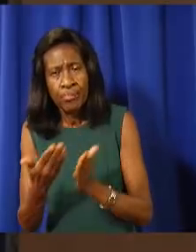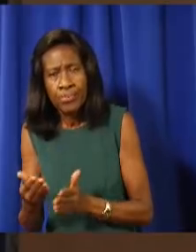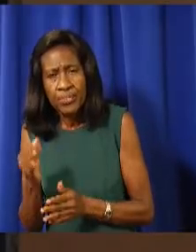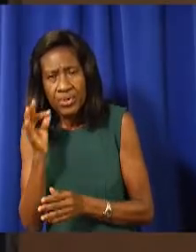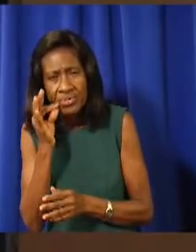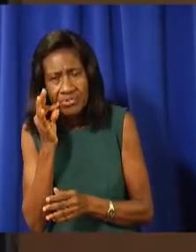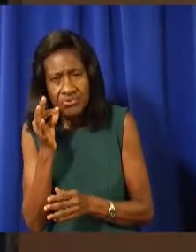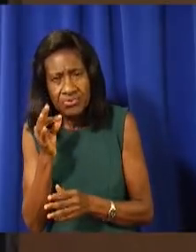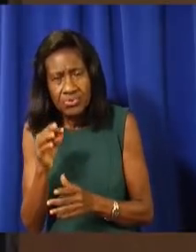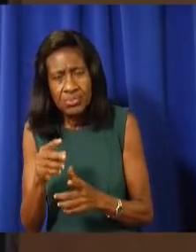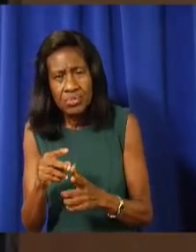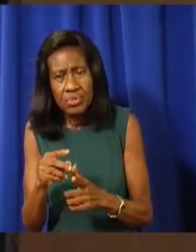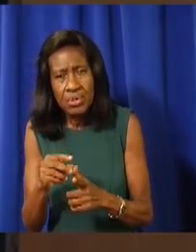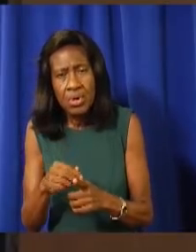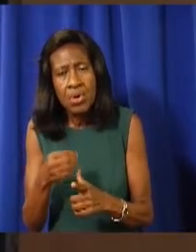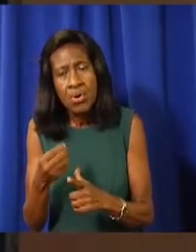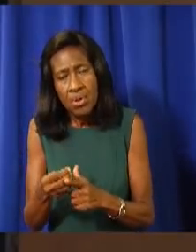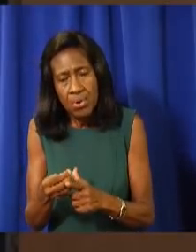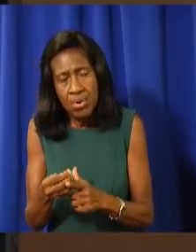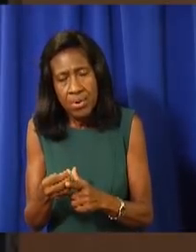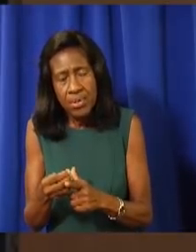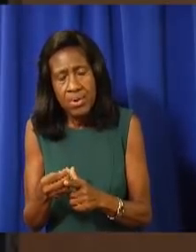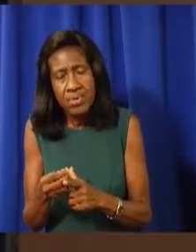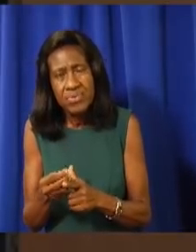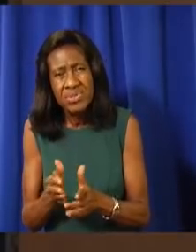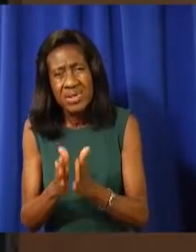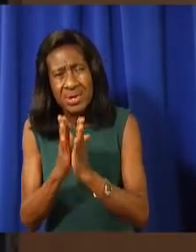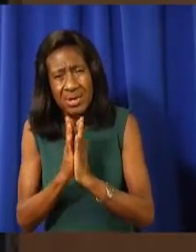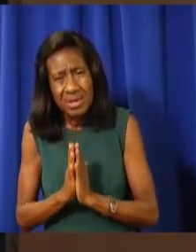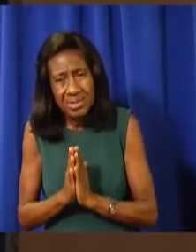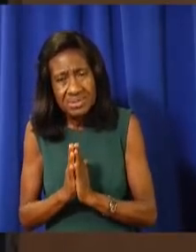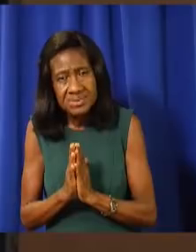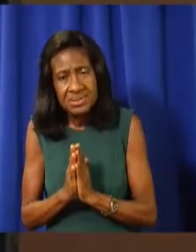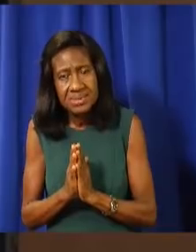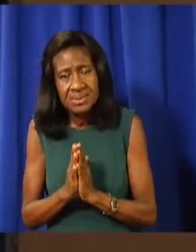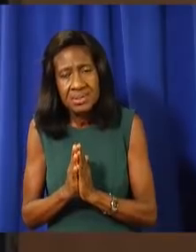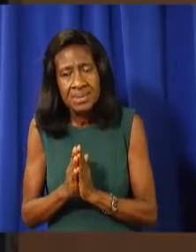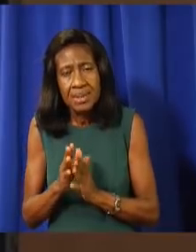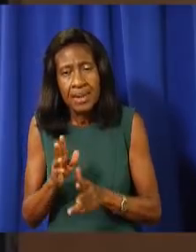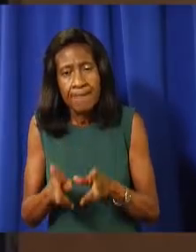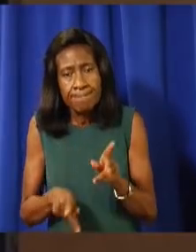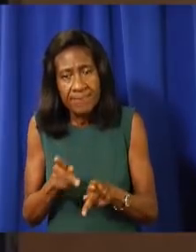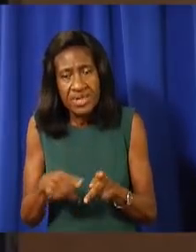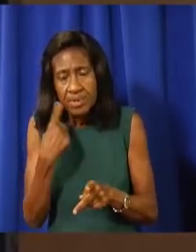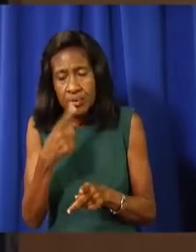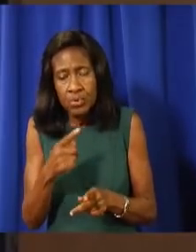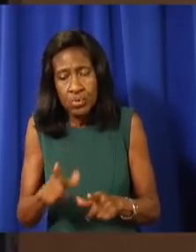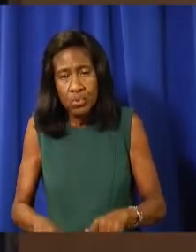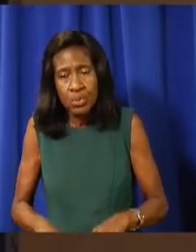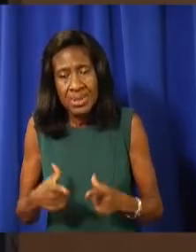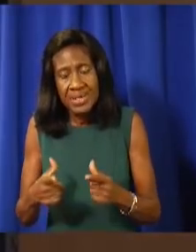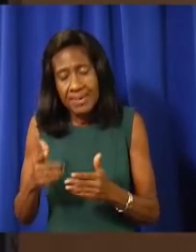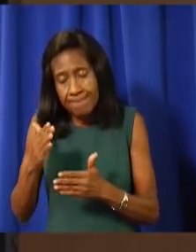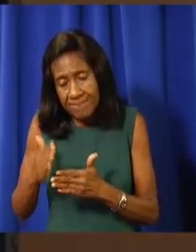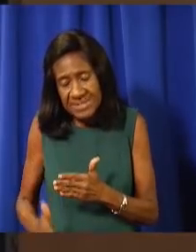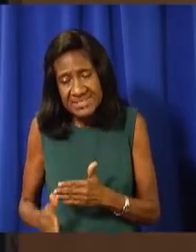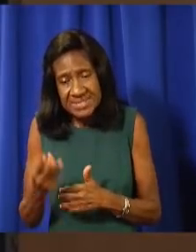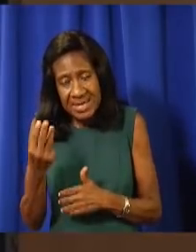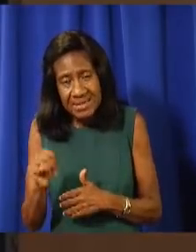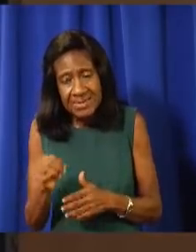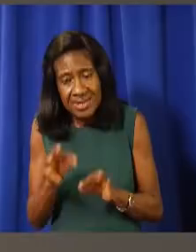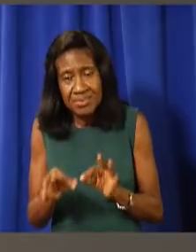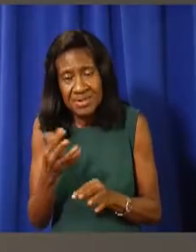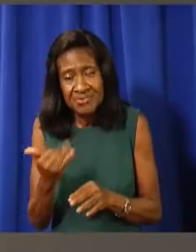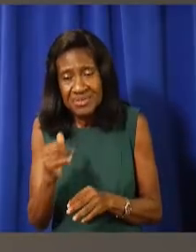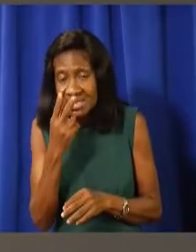neighbors so that we can get some information on the potential of interaction with other members of the community. Do you have, do